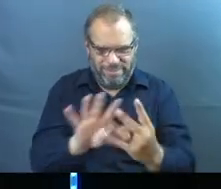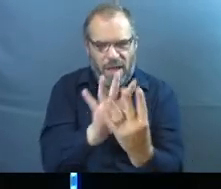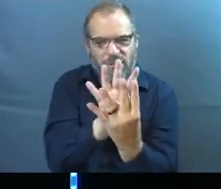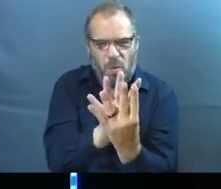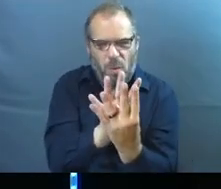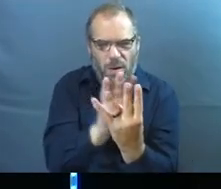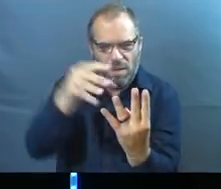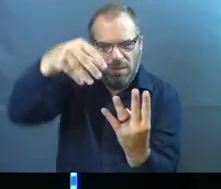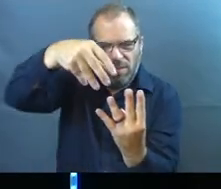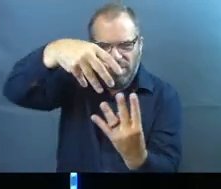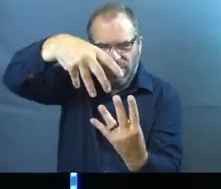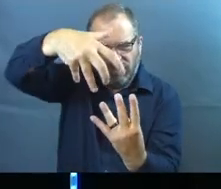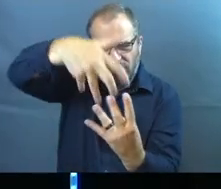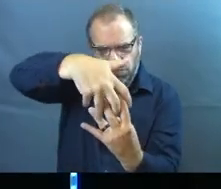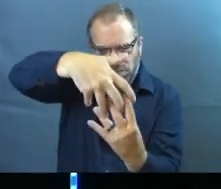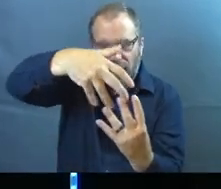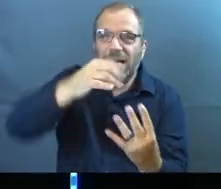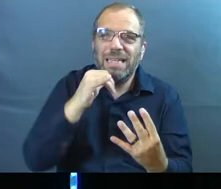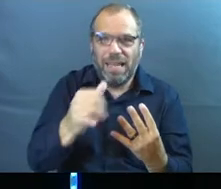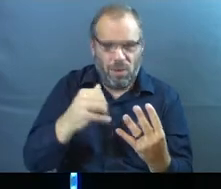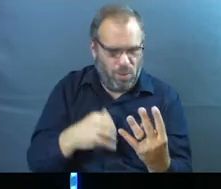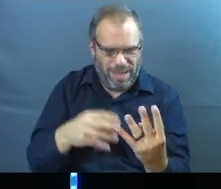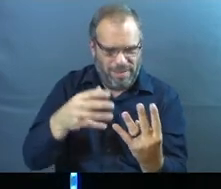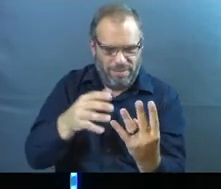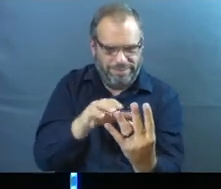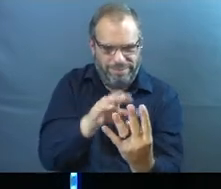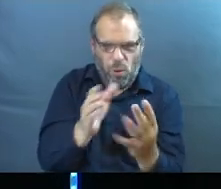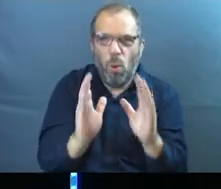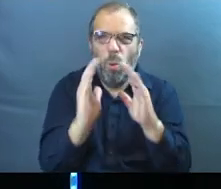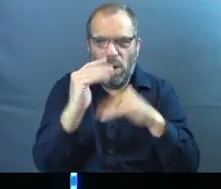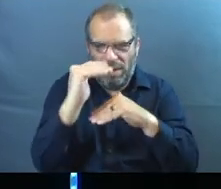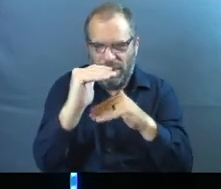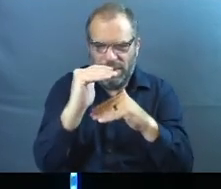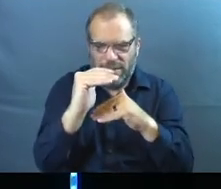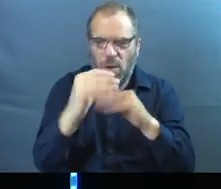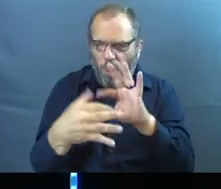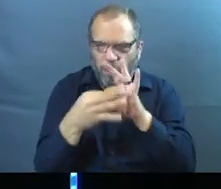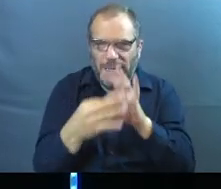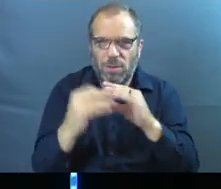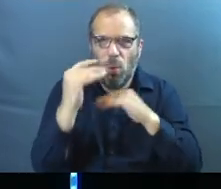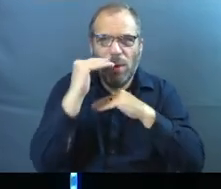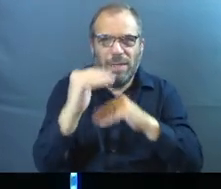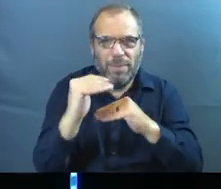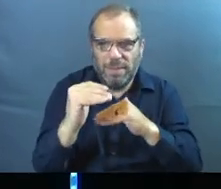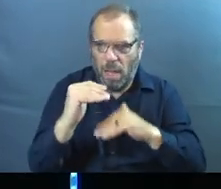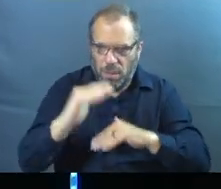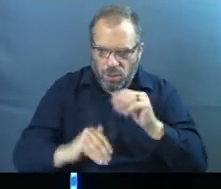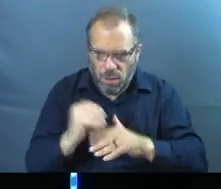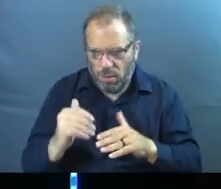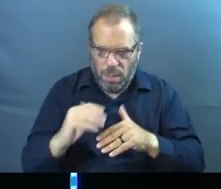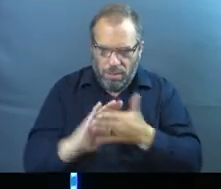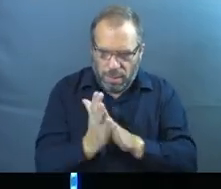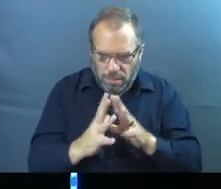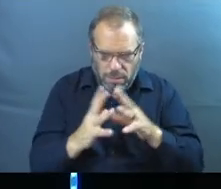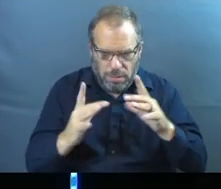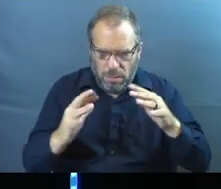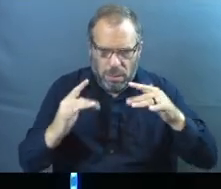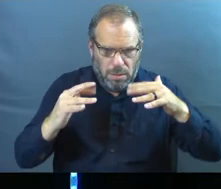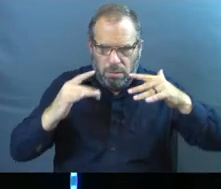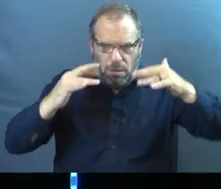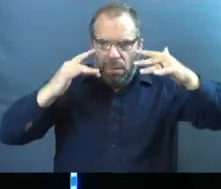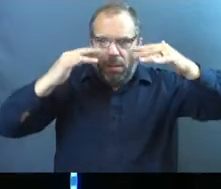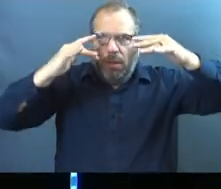right, that you can connect to. The same is true for us. We have only so many studs where we can have relational connections. Eventually, we try to build on, and it becomes too much.